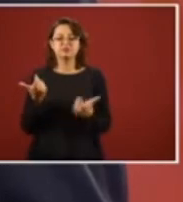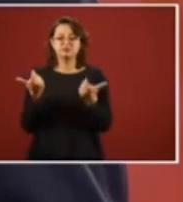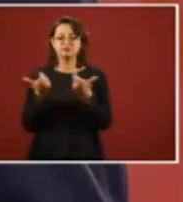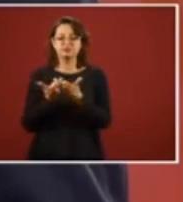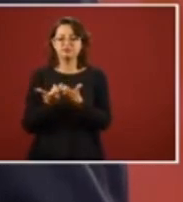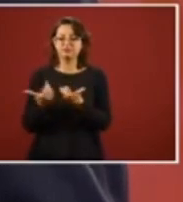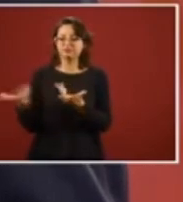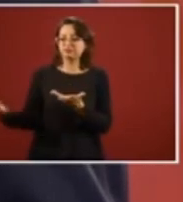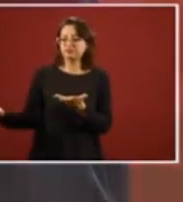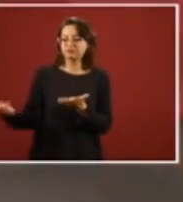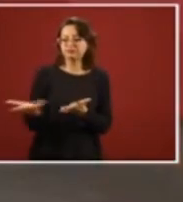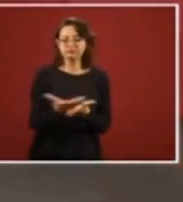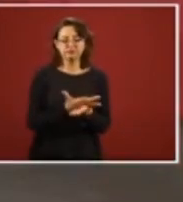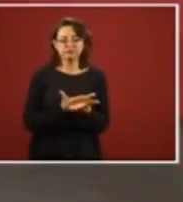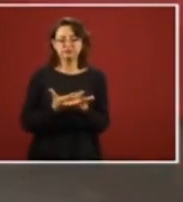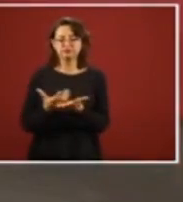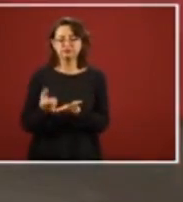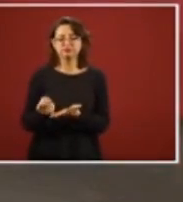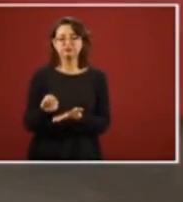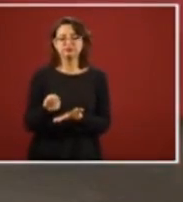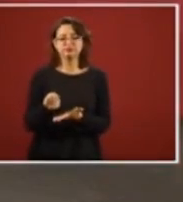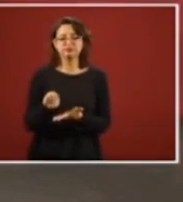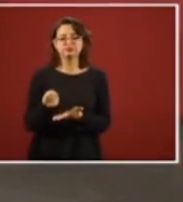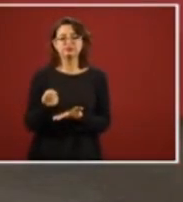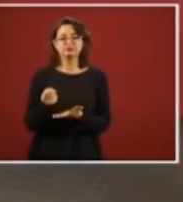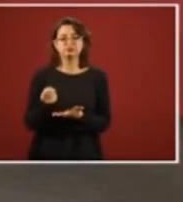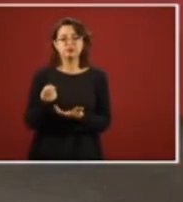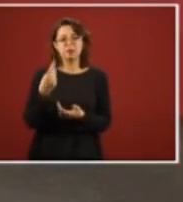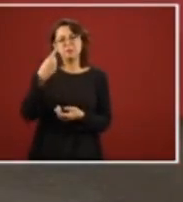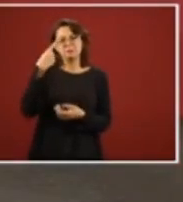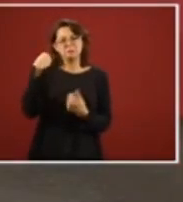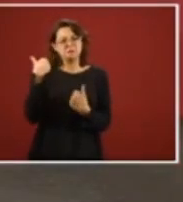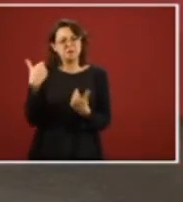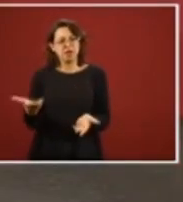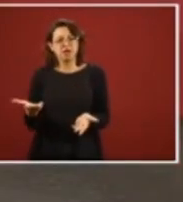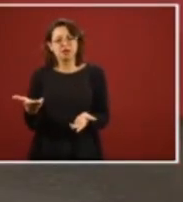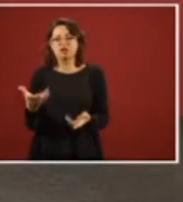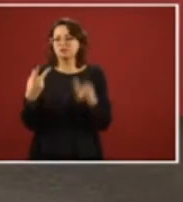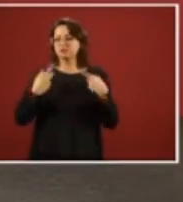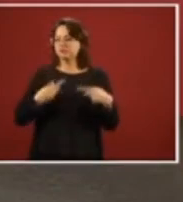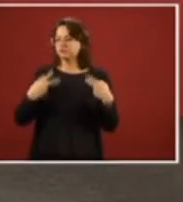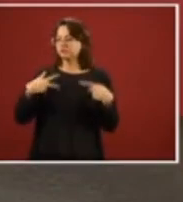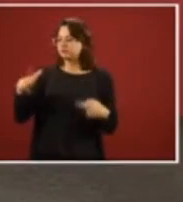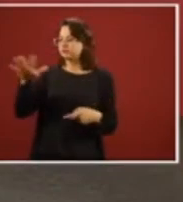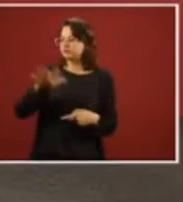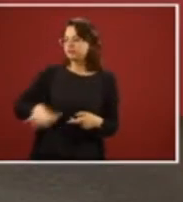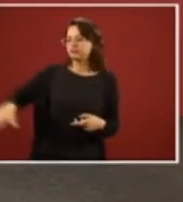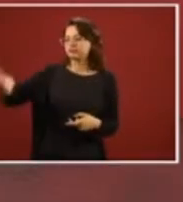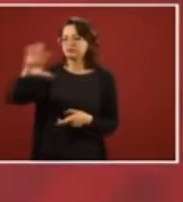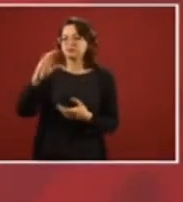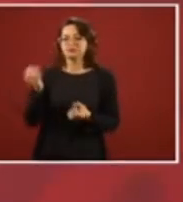Because the money we're going to get will be returned to the people.